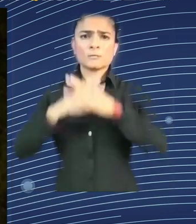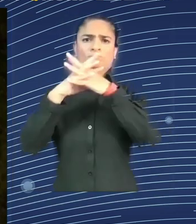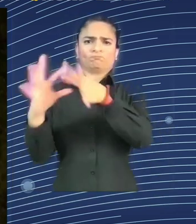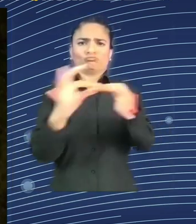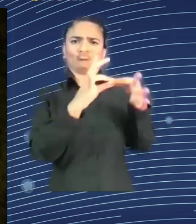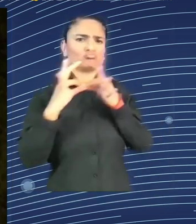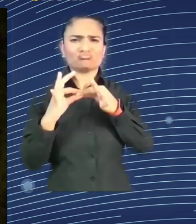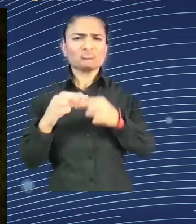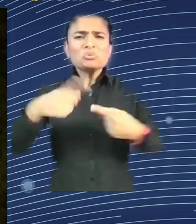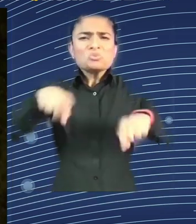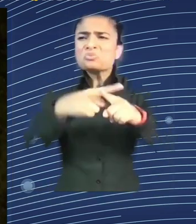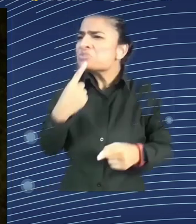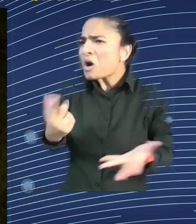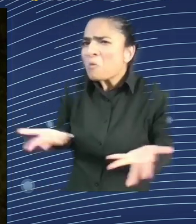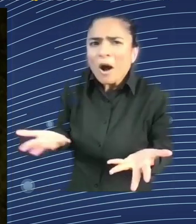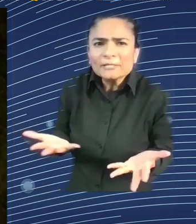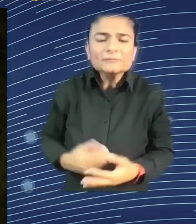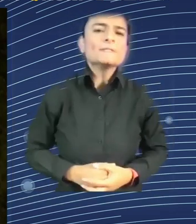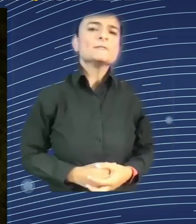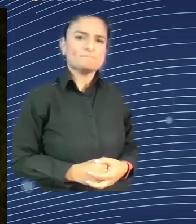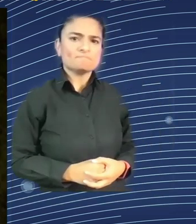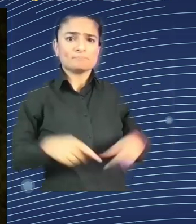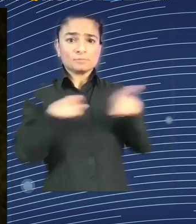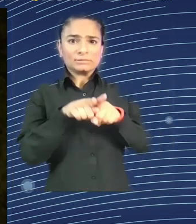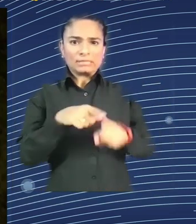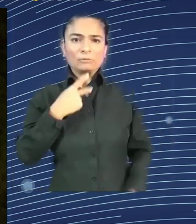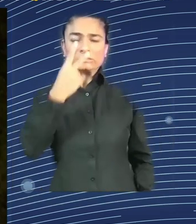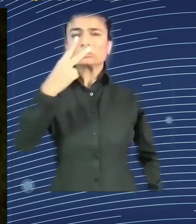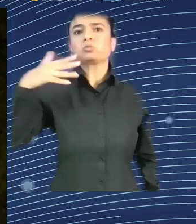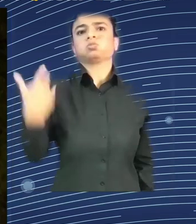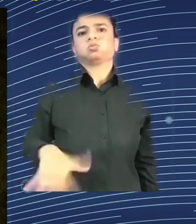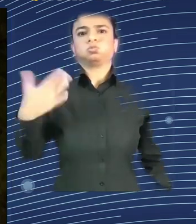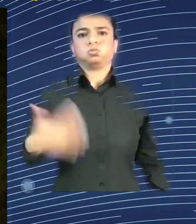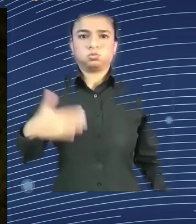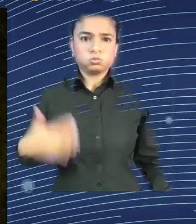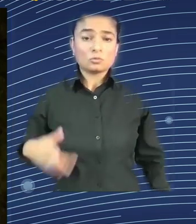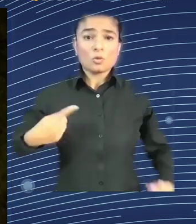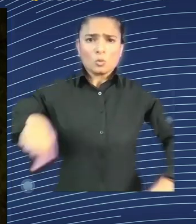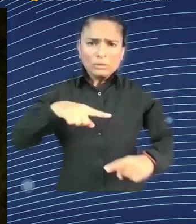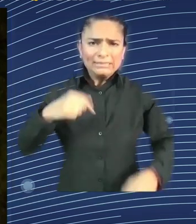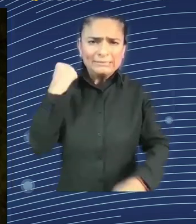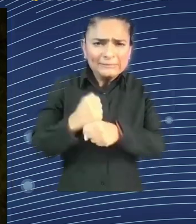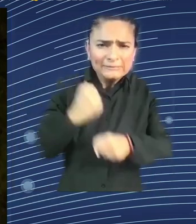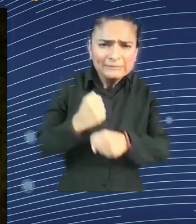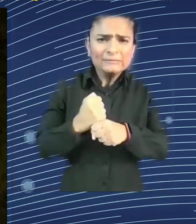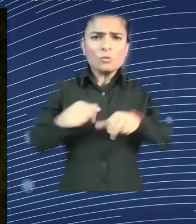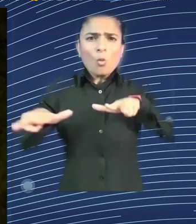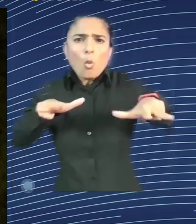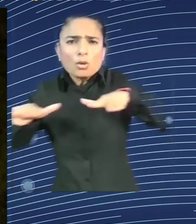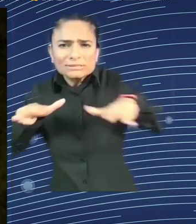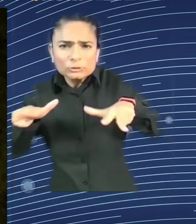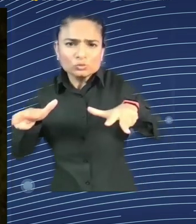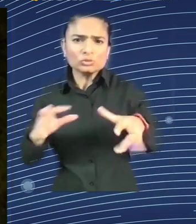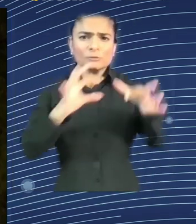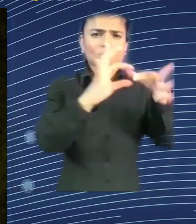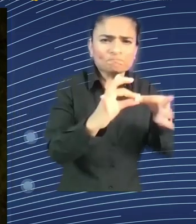It's going in the right direction. It's challenging because we often don't have the physical presence of workers in the workplace like in the traditional